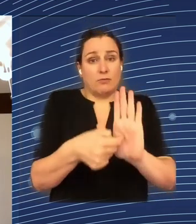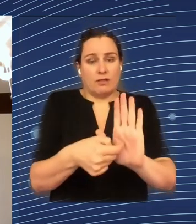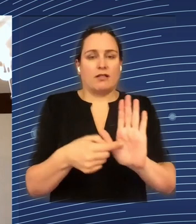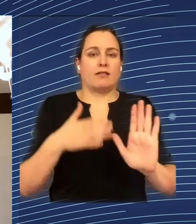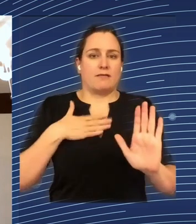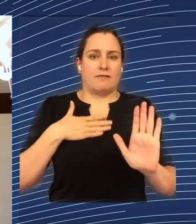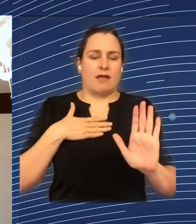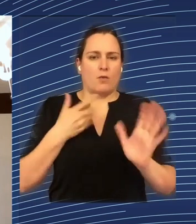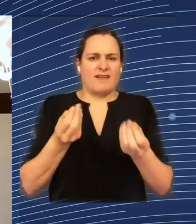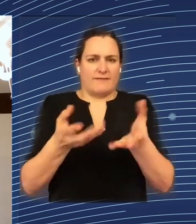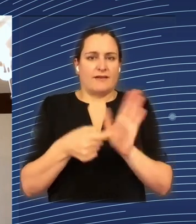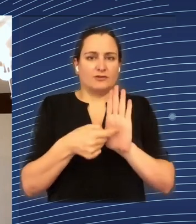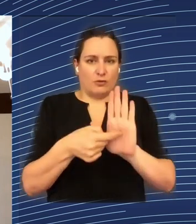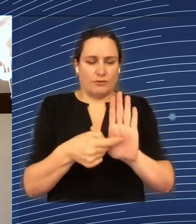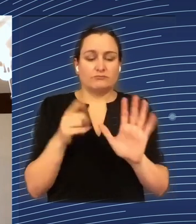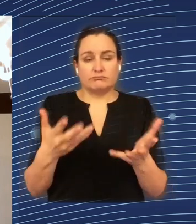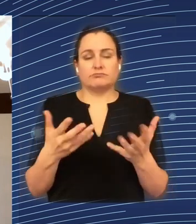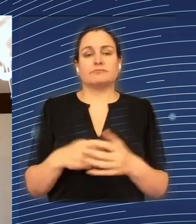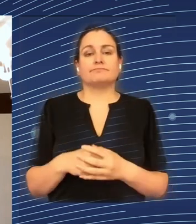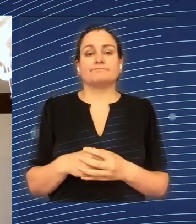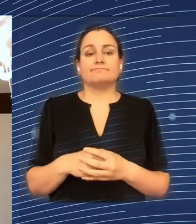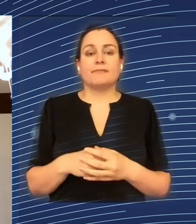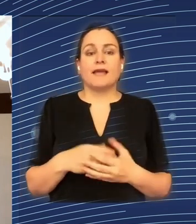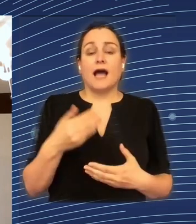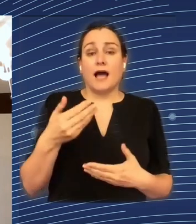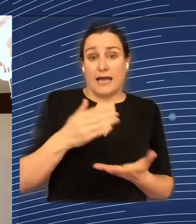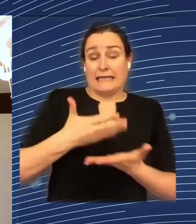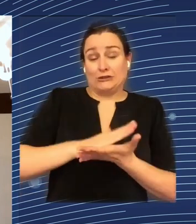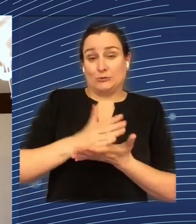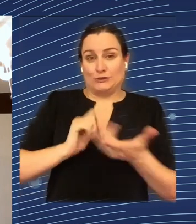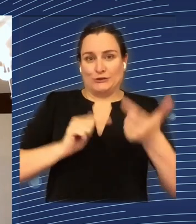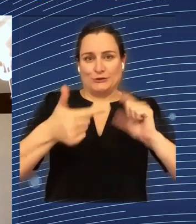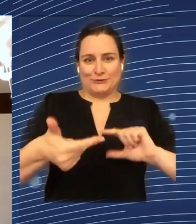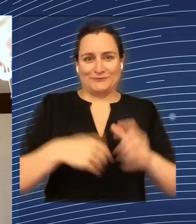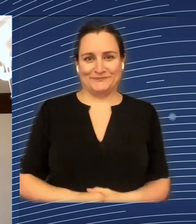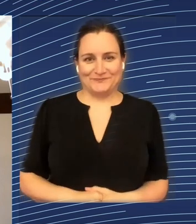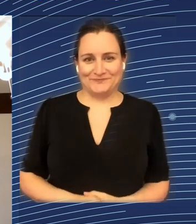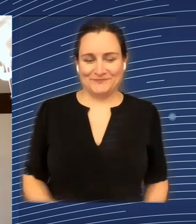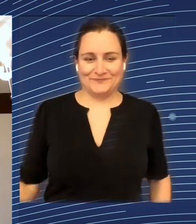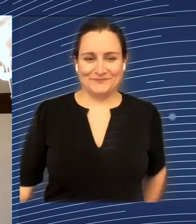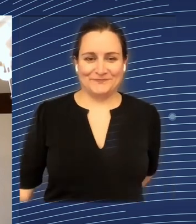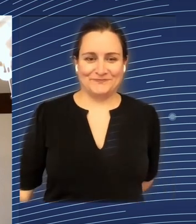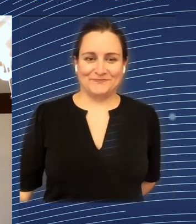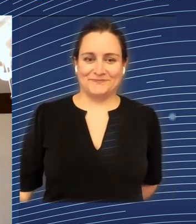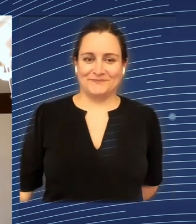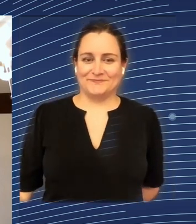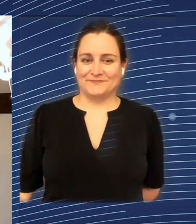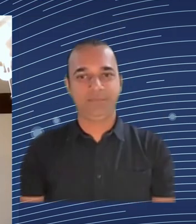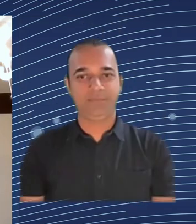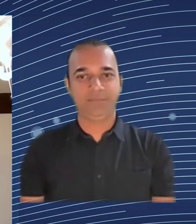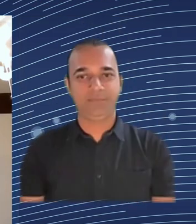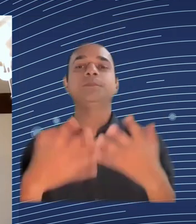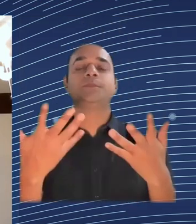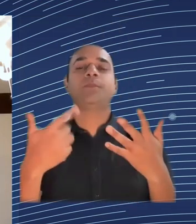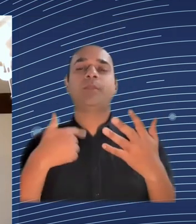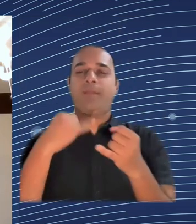remarks. The green transition funds, obviously, will take on a much bigger importance, but they will address those who are affected in